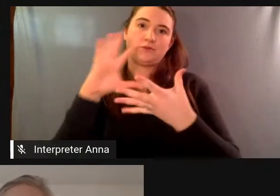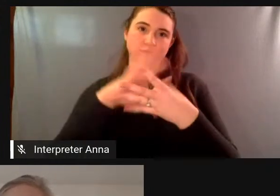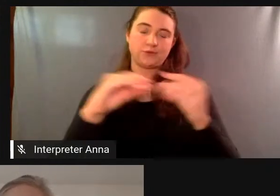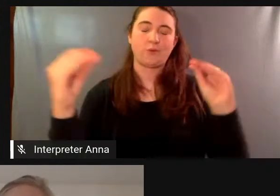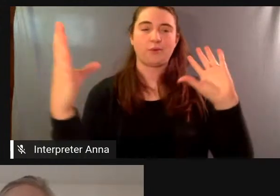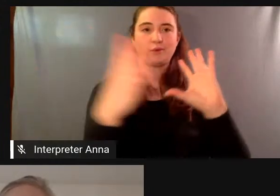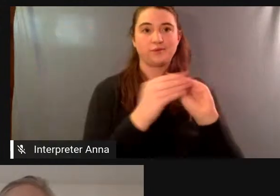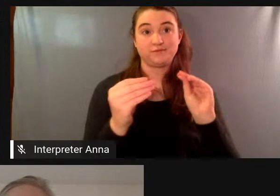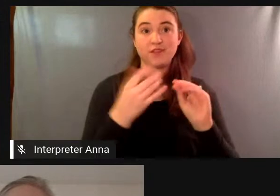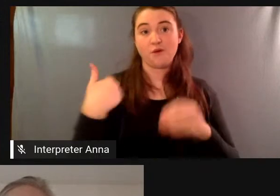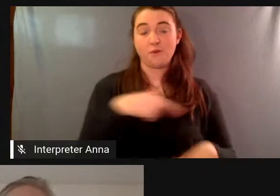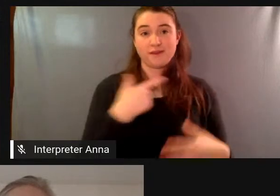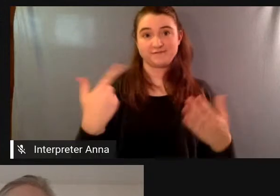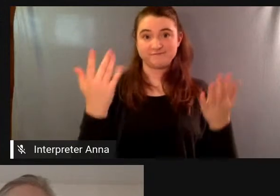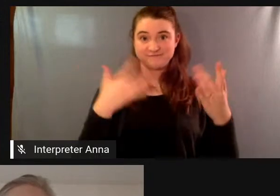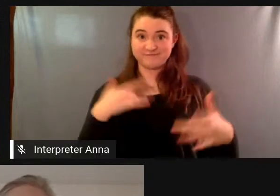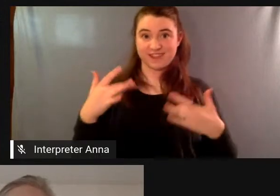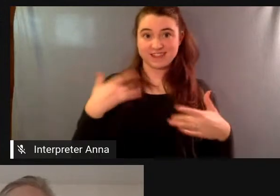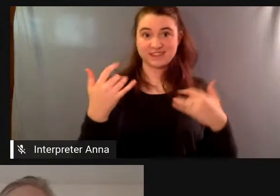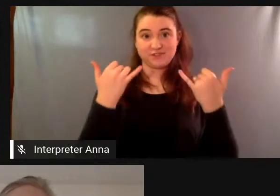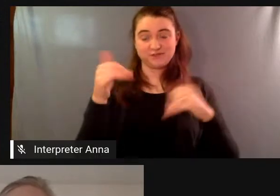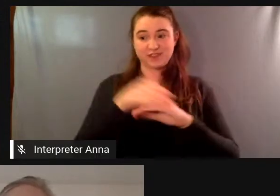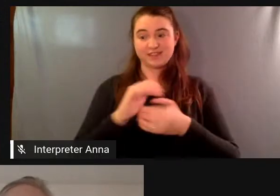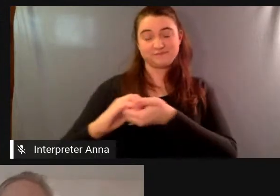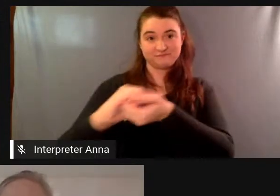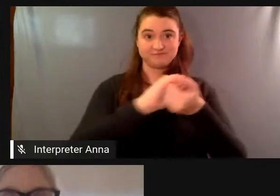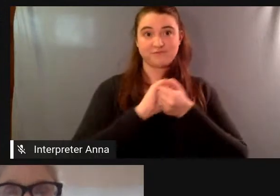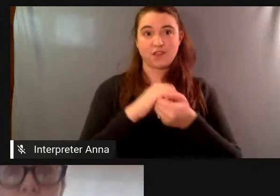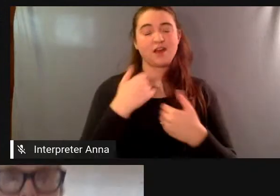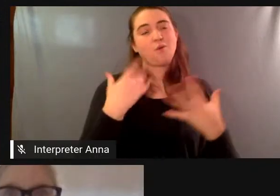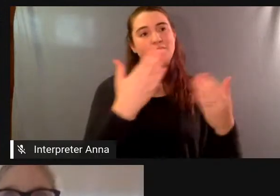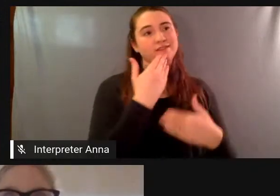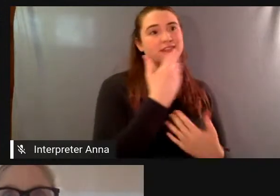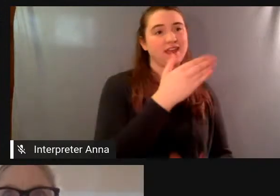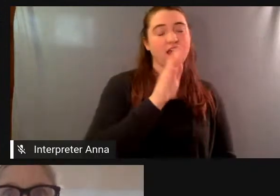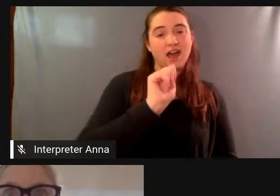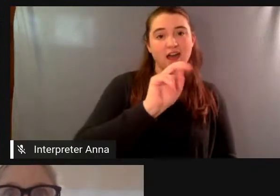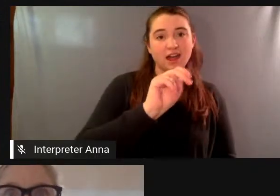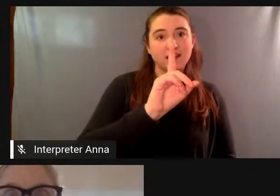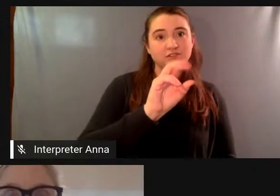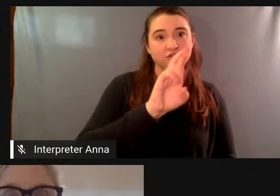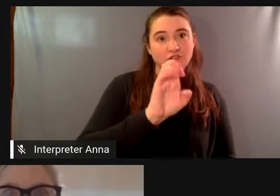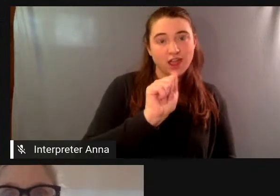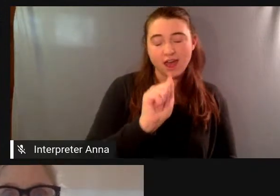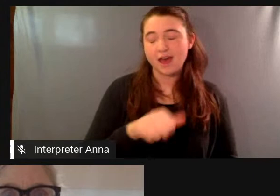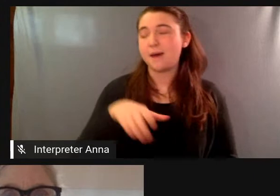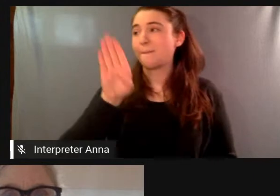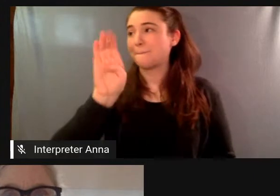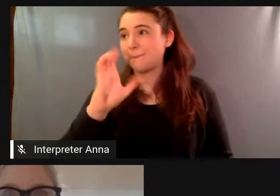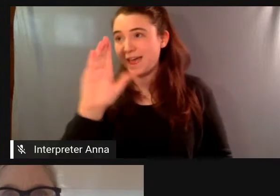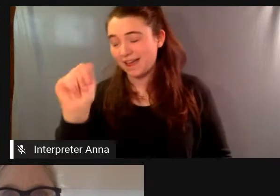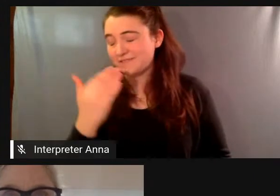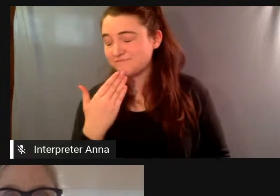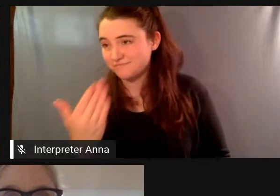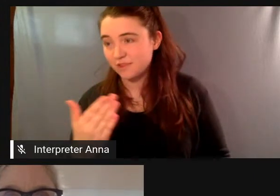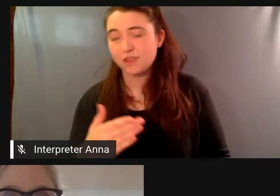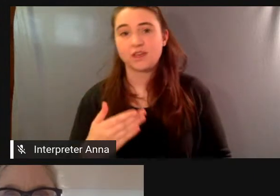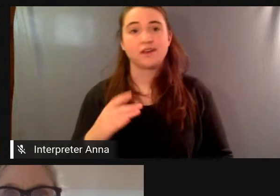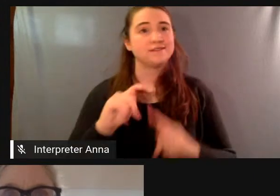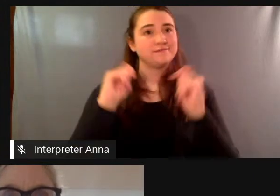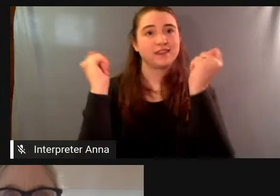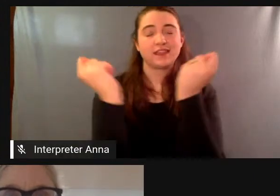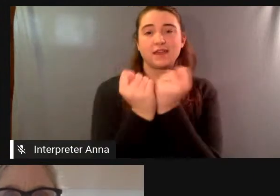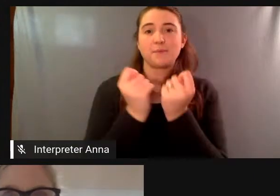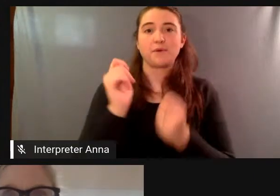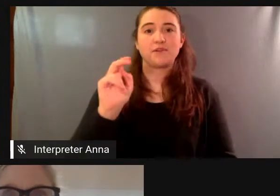partnership i want to thank andrea i want to thank becca and the entire team at newport films uh who i believe share our curatorial vision